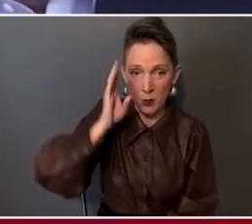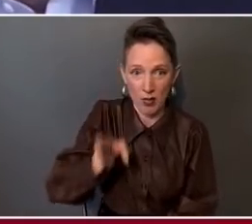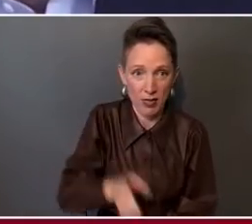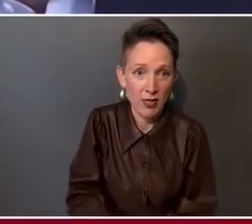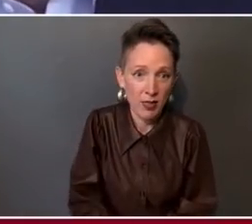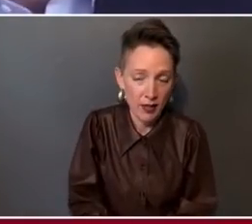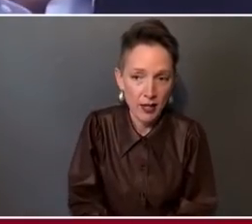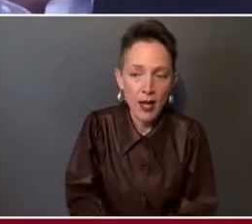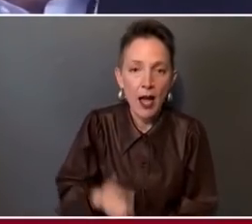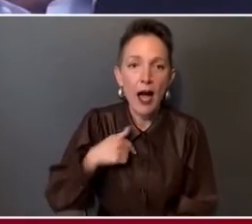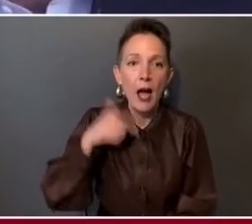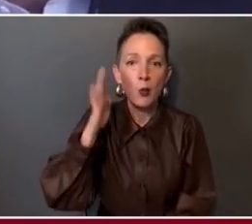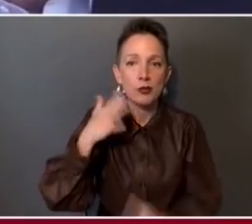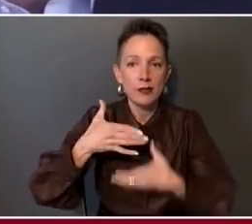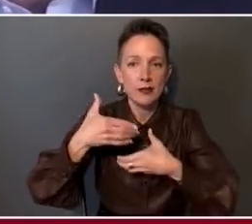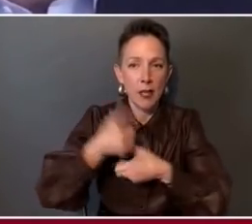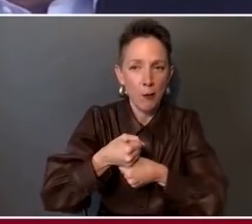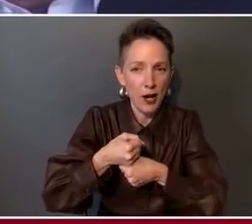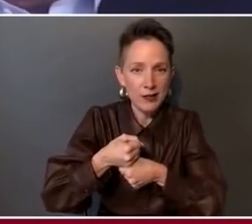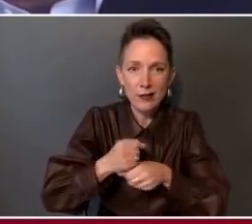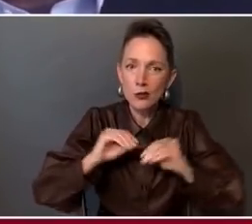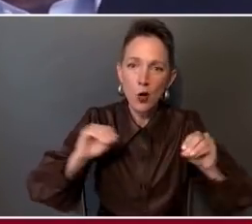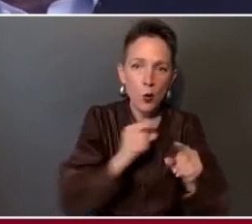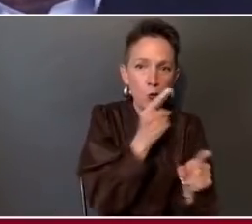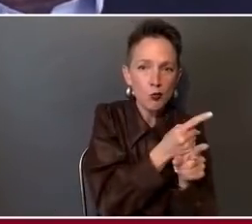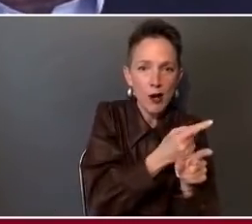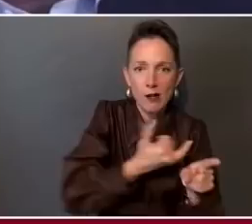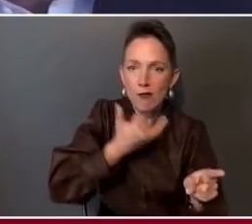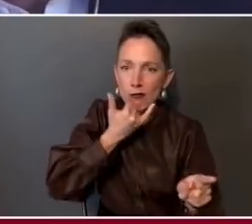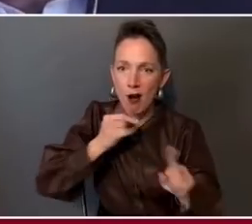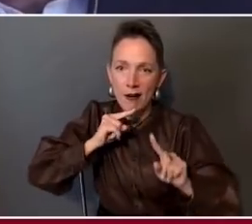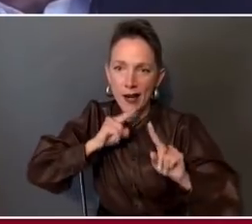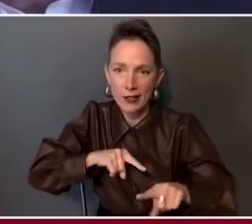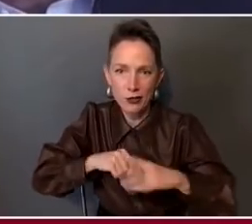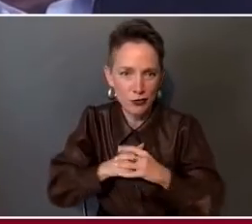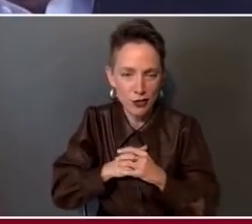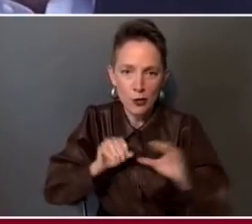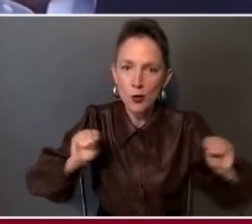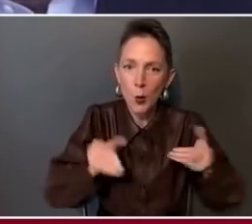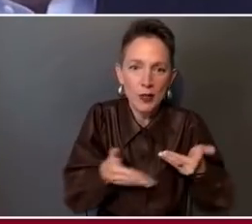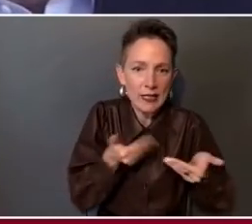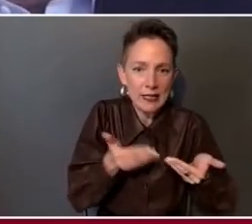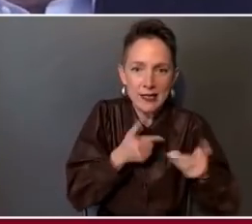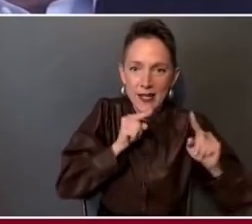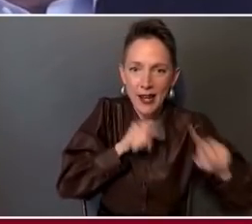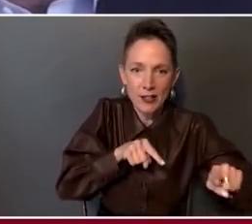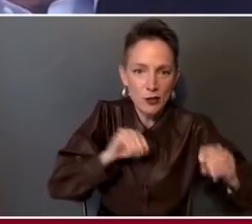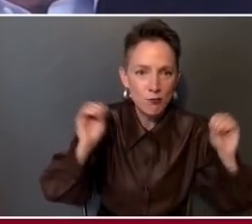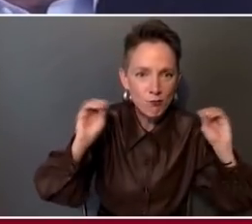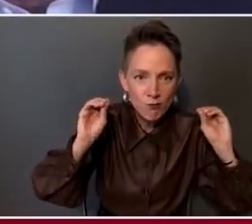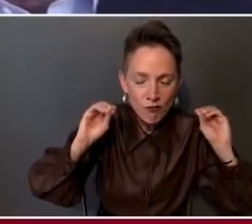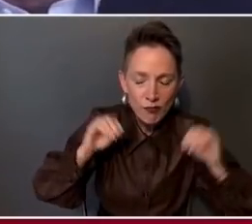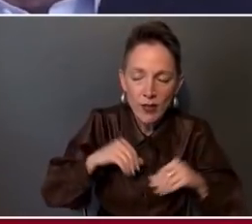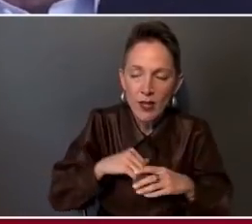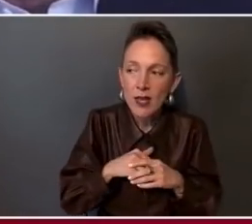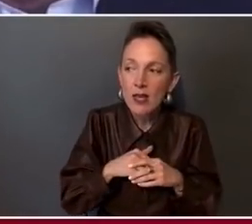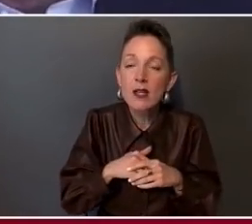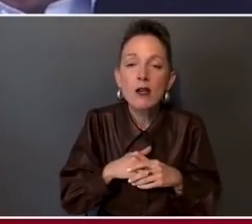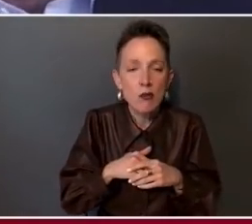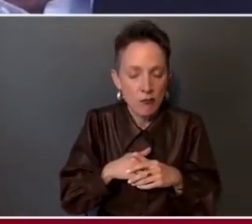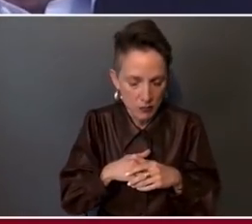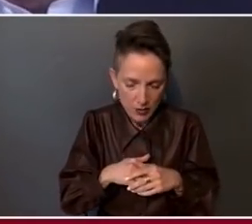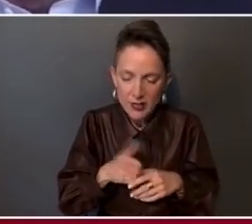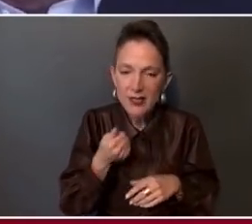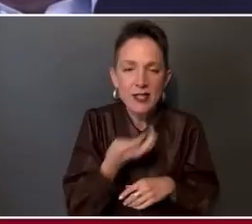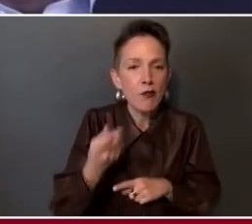it in the sense of saying there's no right or wrong answers, in a sense there's no easy answers. And this was really put to me some